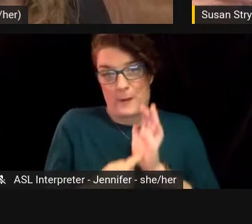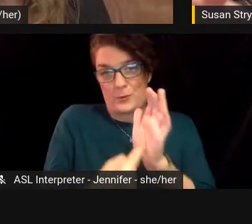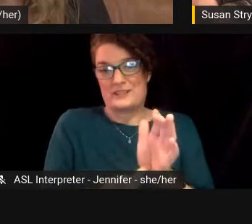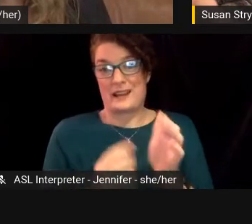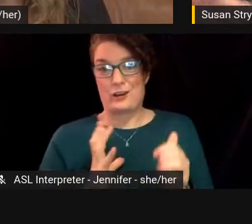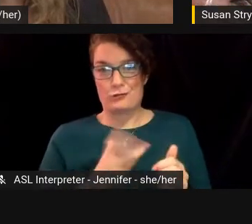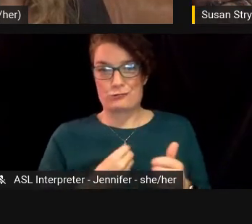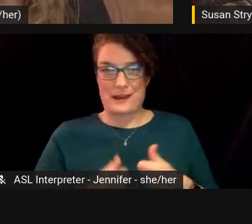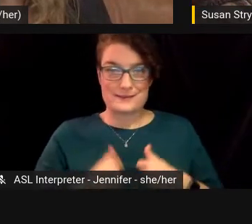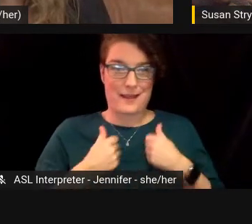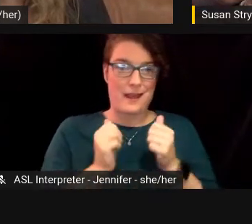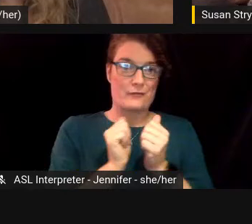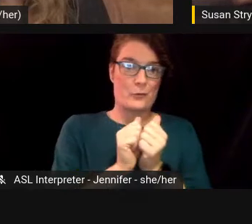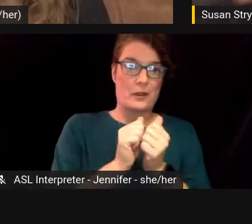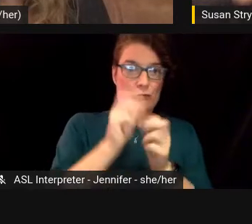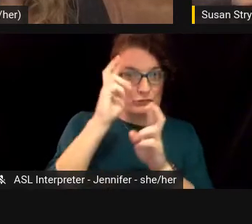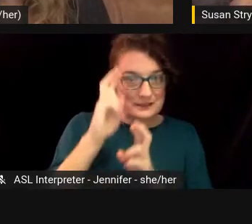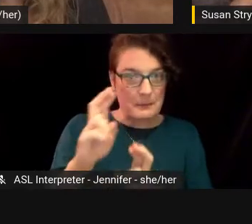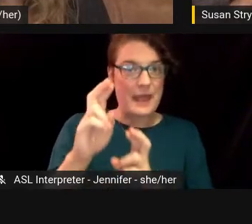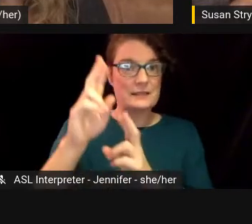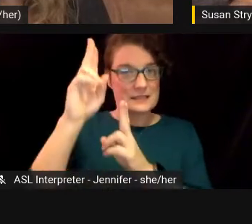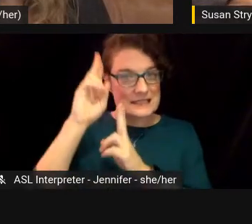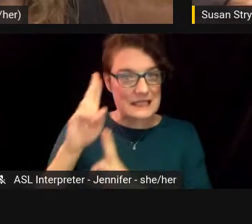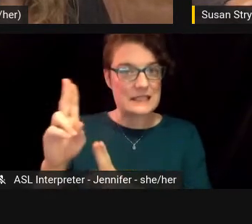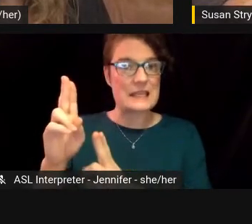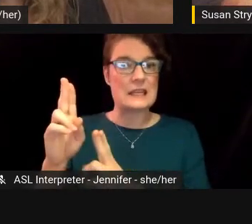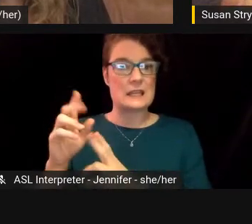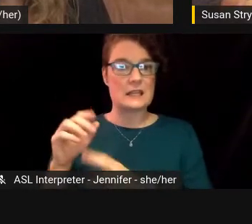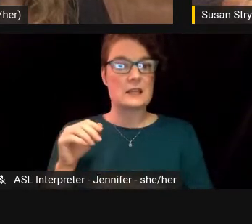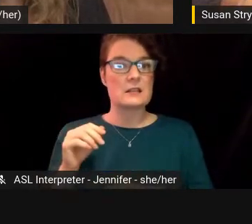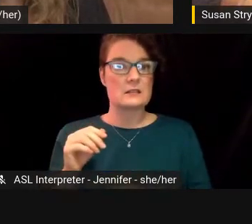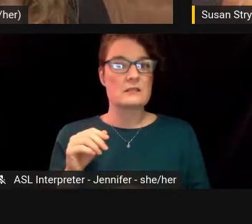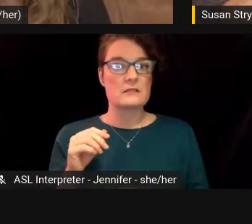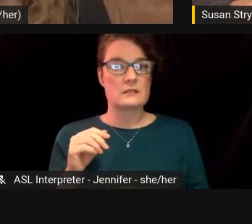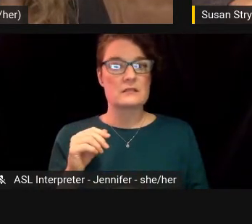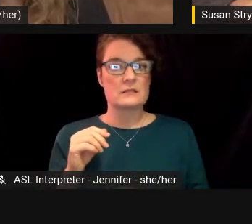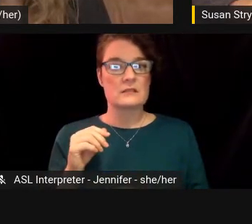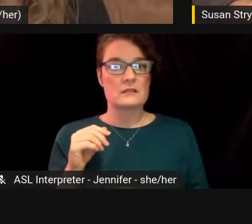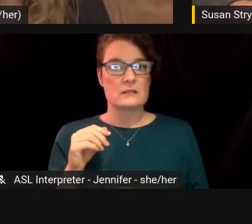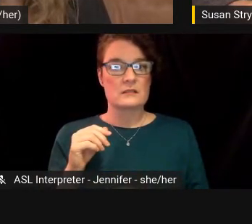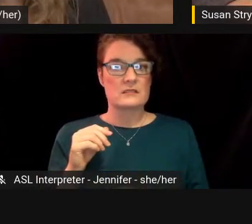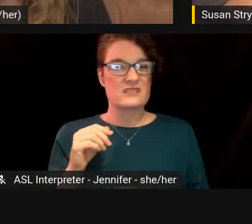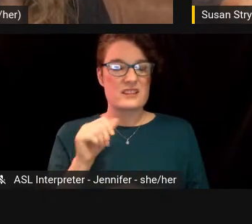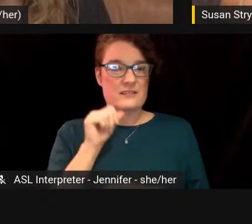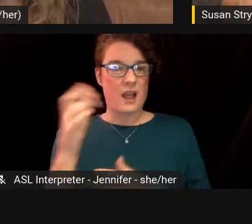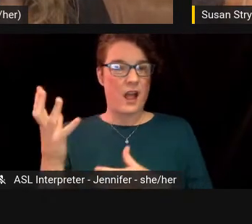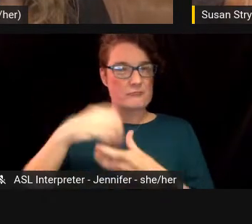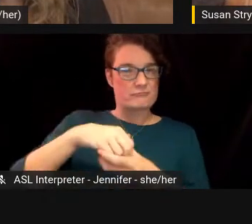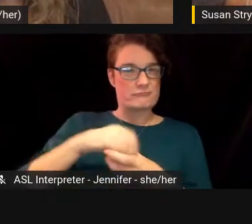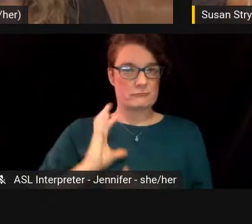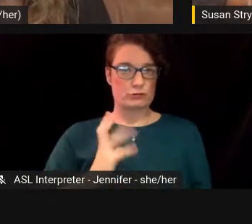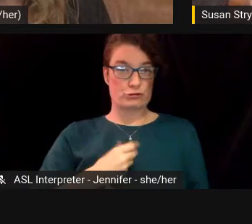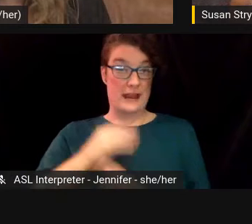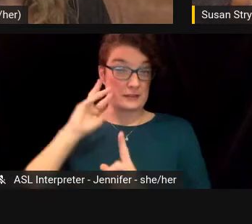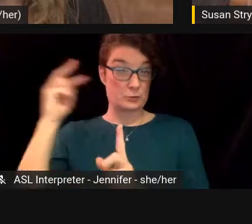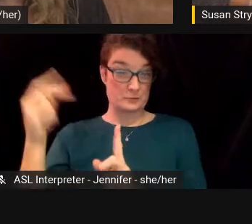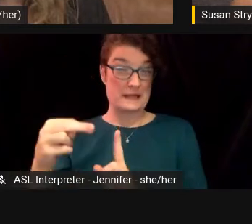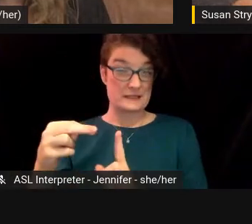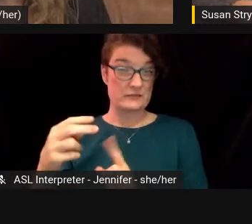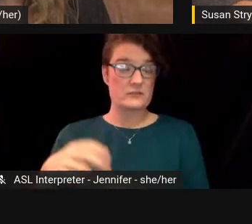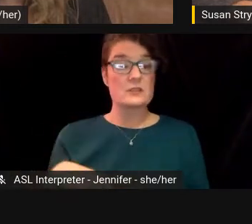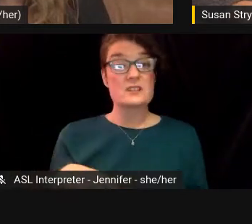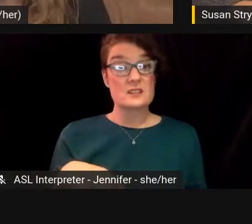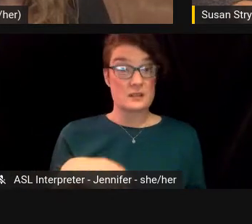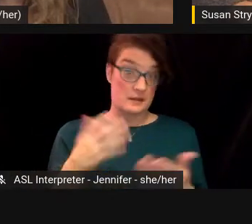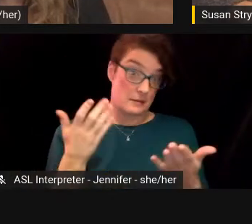of respect and dignity and without really taking a trans perspective into view. Many of your